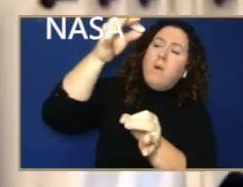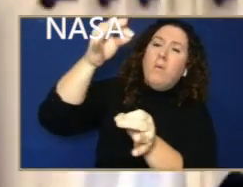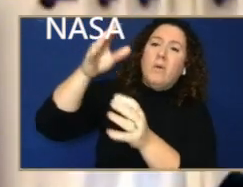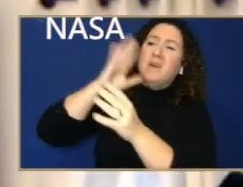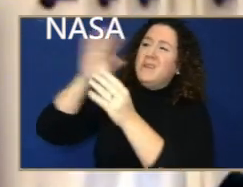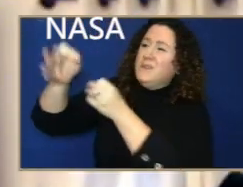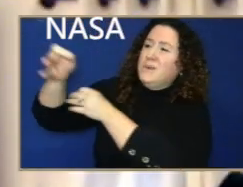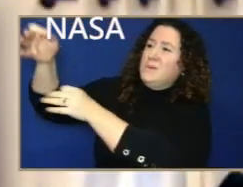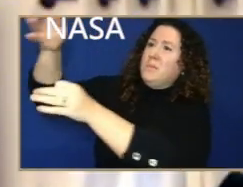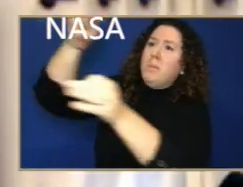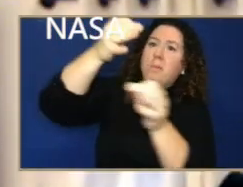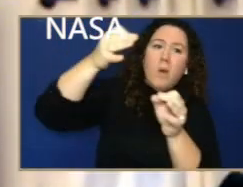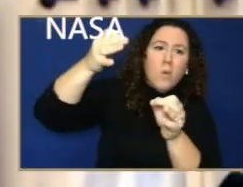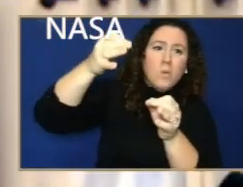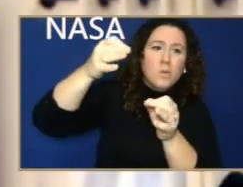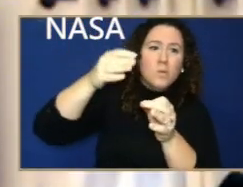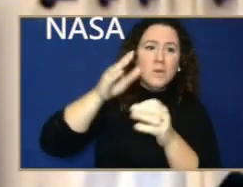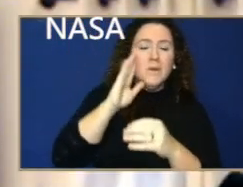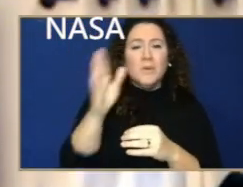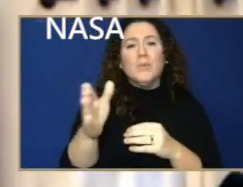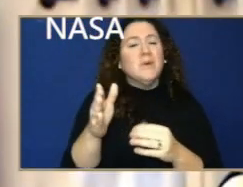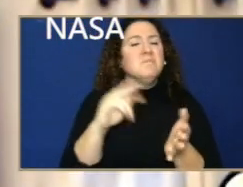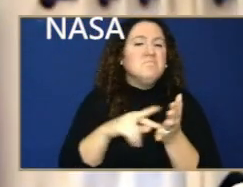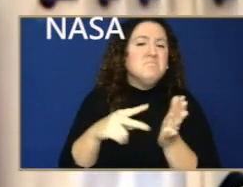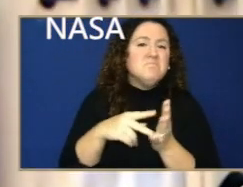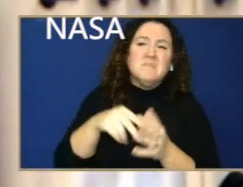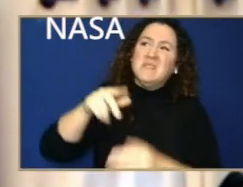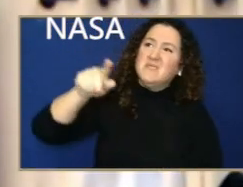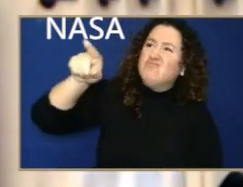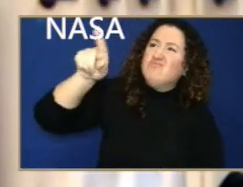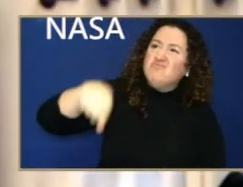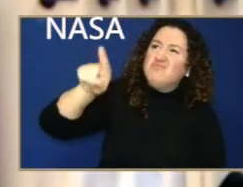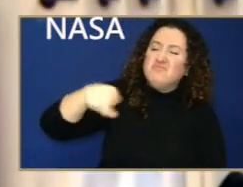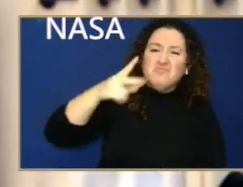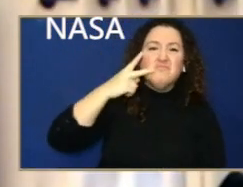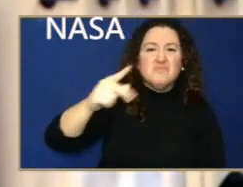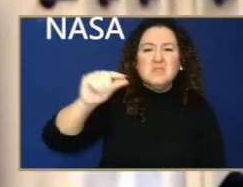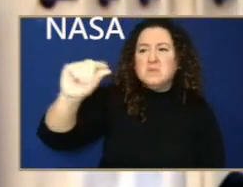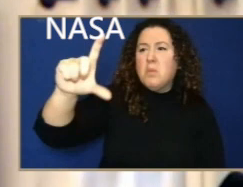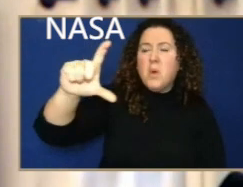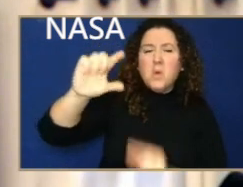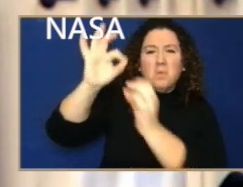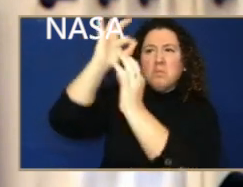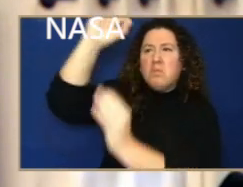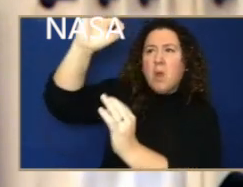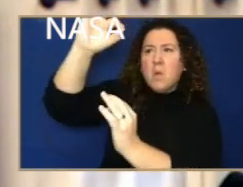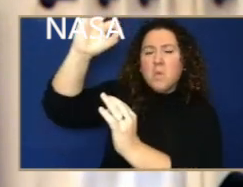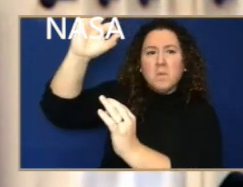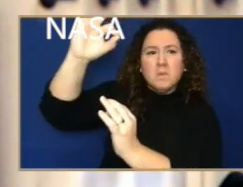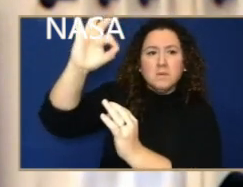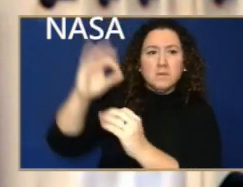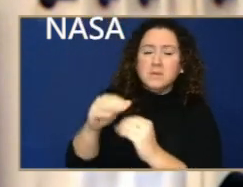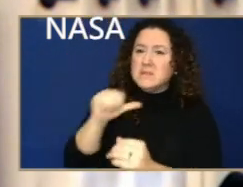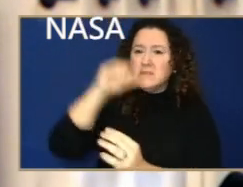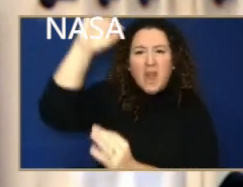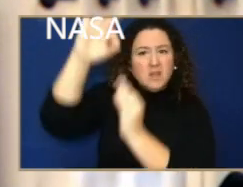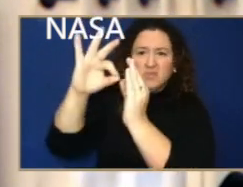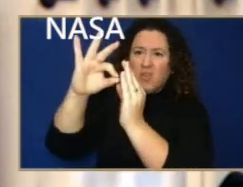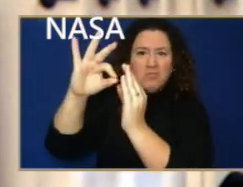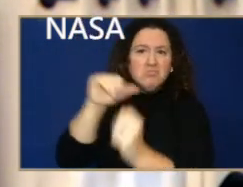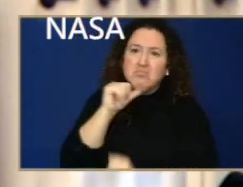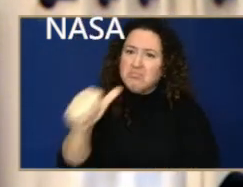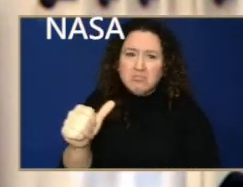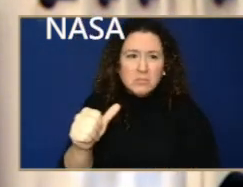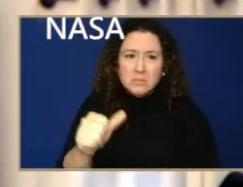And the degree is about twice the width of the full Moon. So you can see them separated very widely in the sky. Now, this particular time,